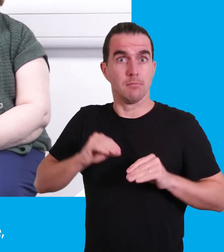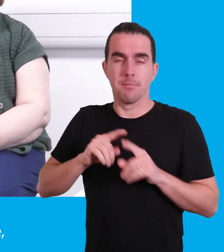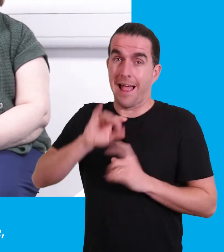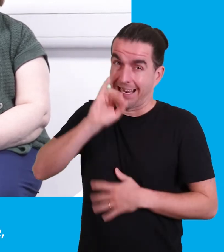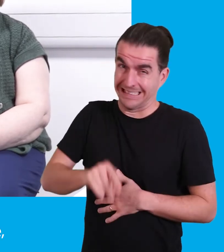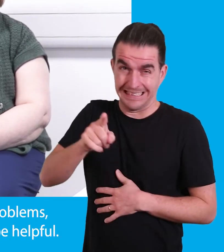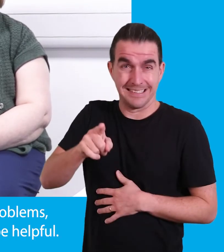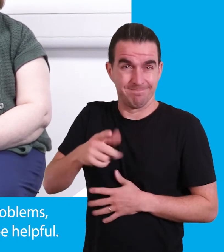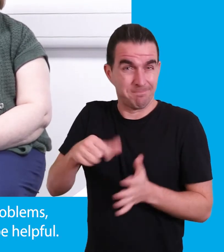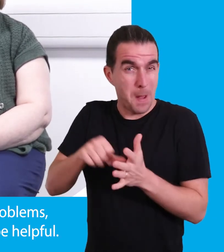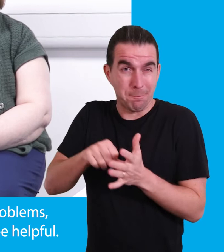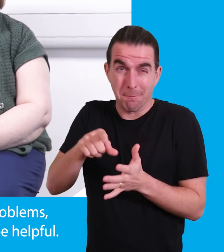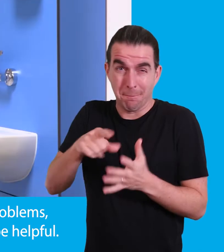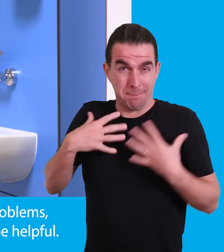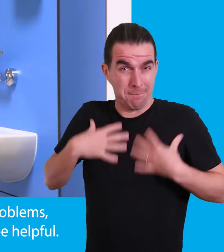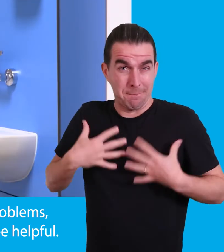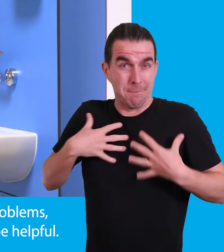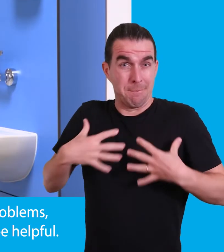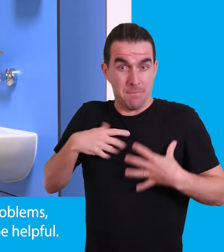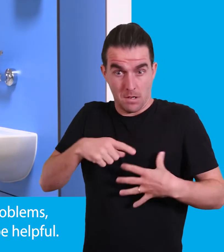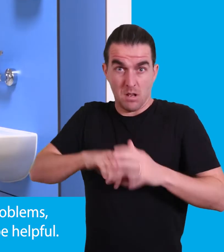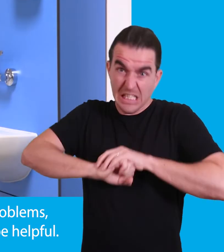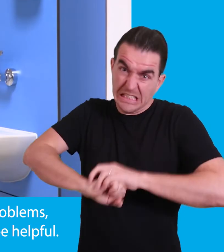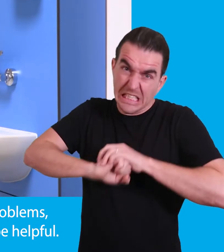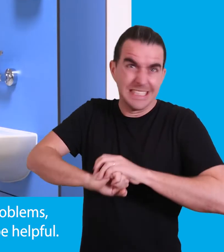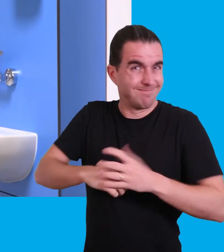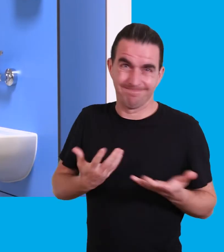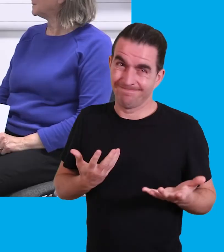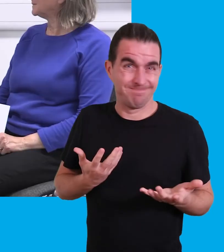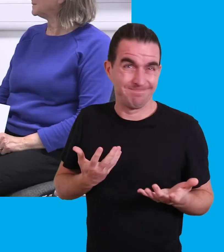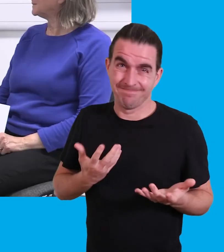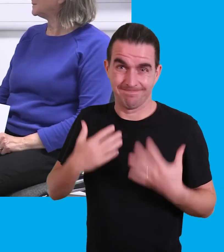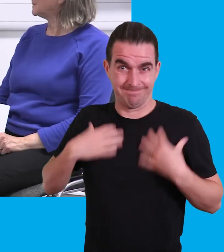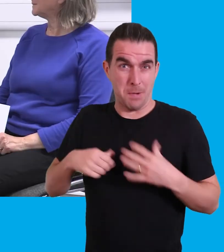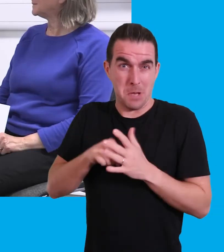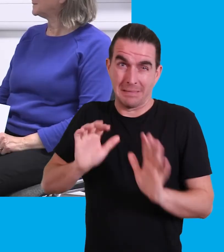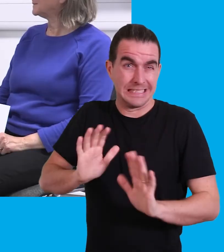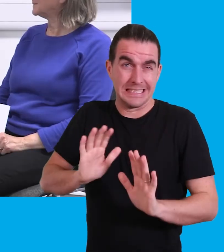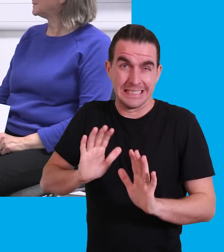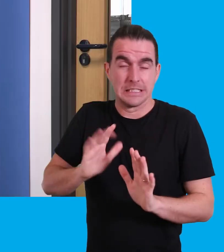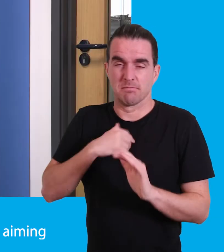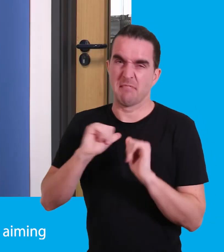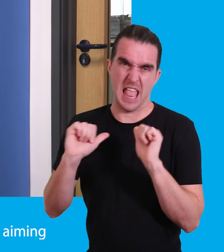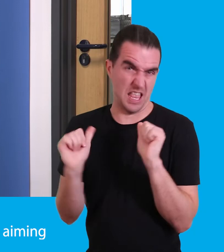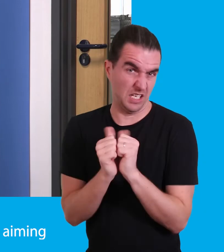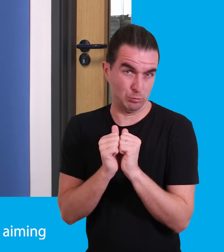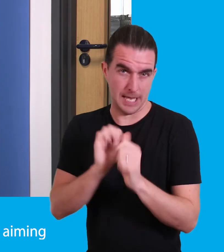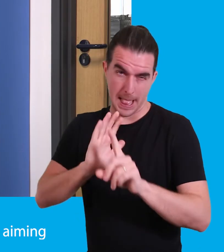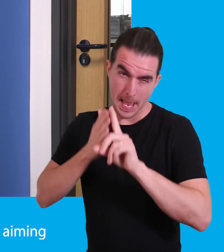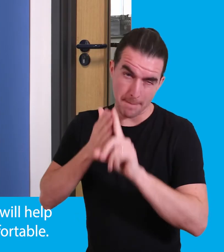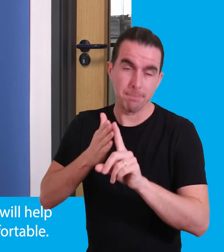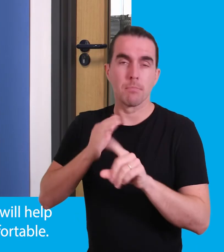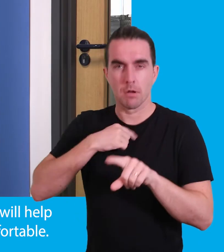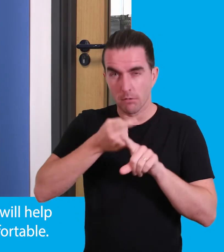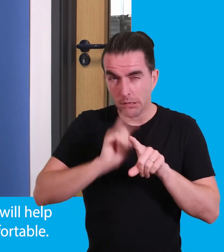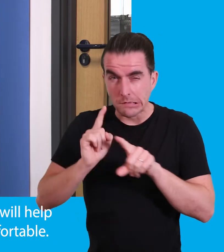So in your case, Jane, because of your medical problems, this treatment's unlikely to be helpful. Okay. So we've agreed that